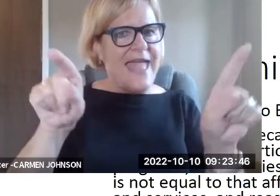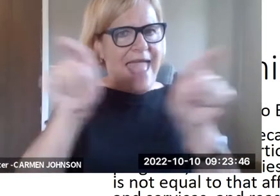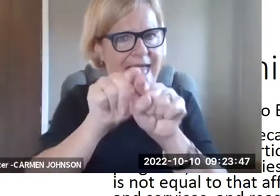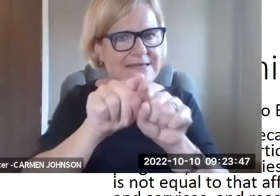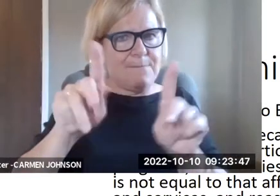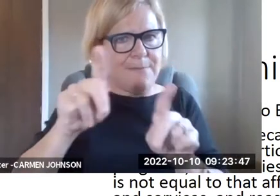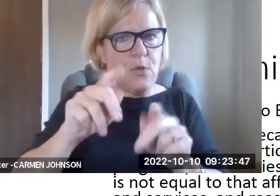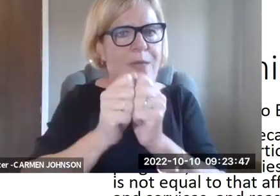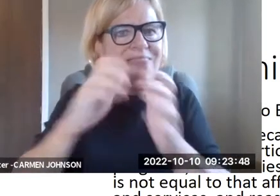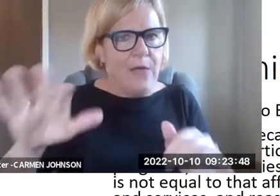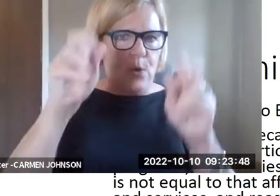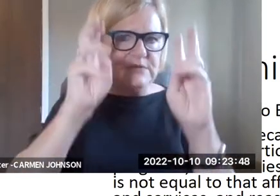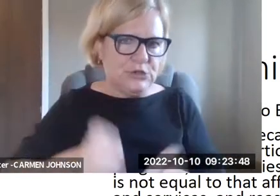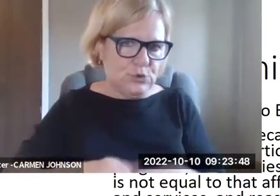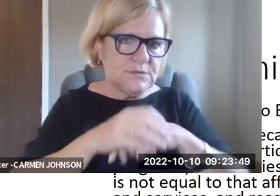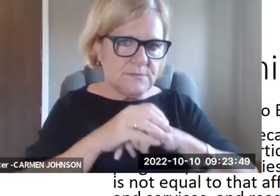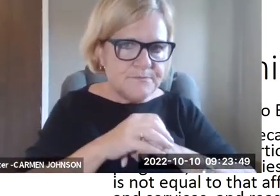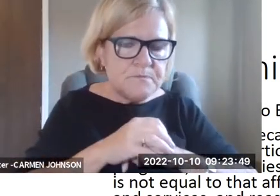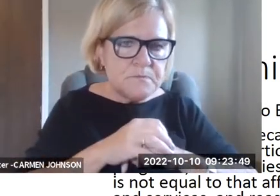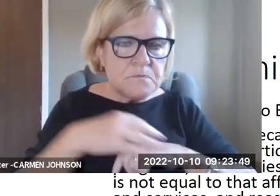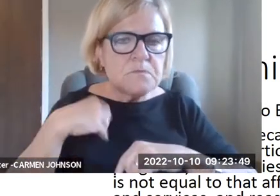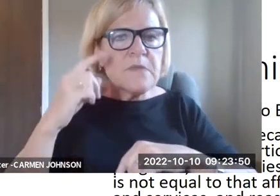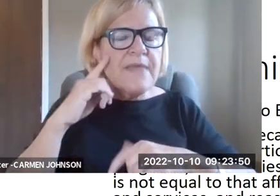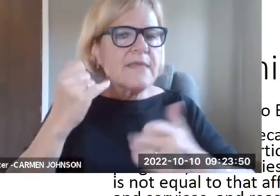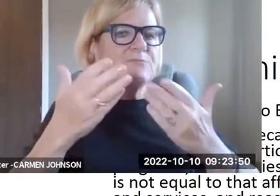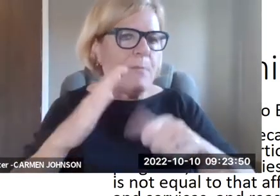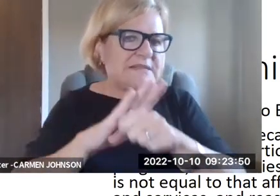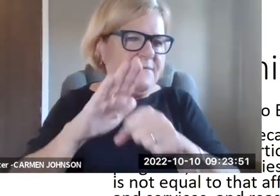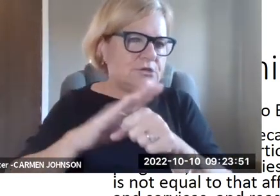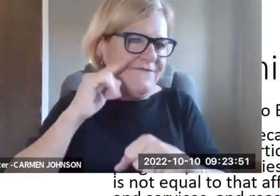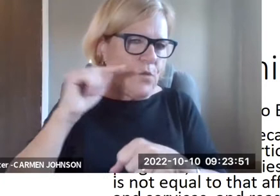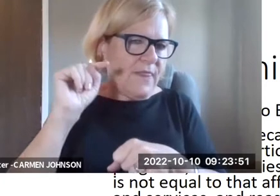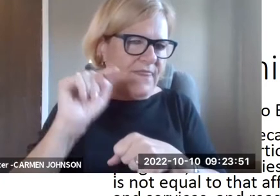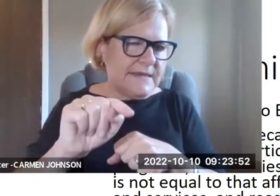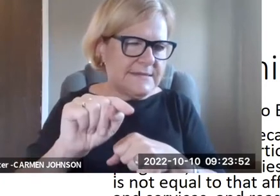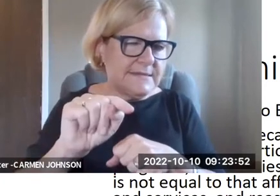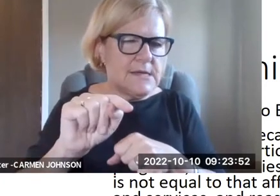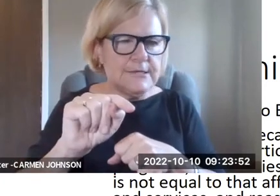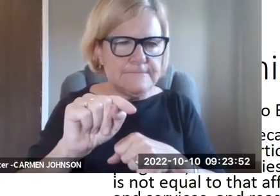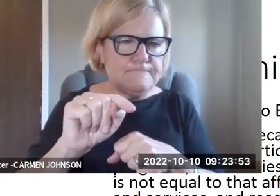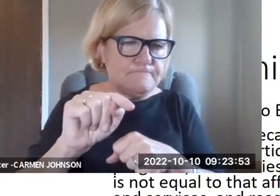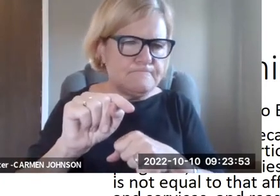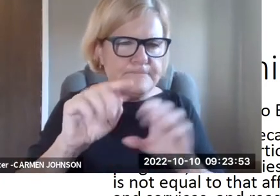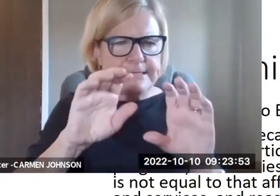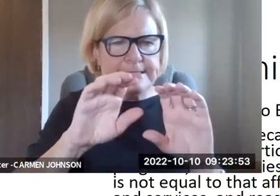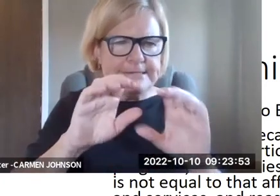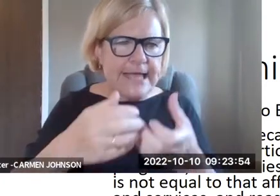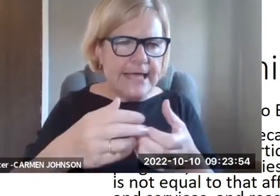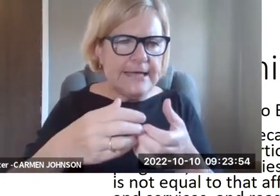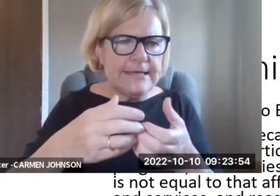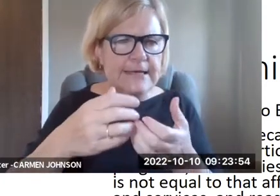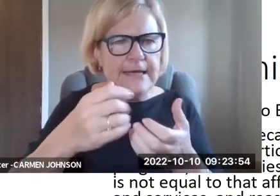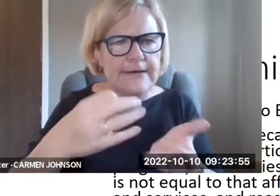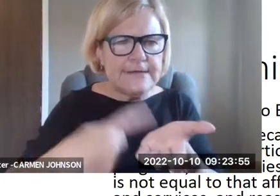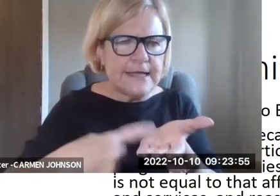deaf or blind, that communication with those people has to be as effective as communication with people without those issues. Um,